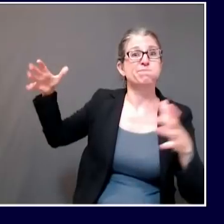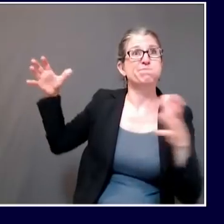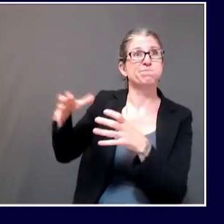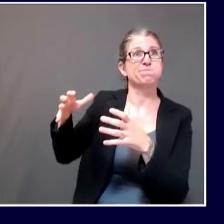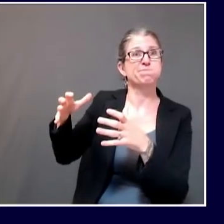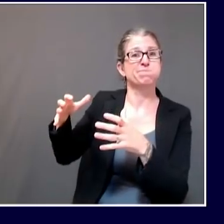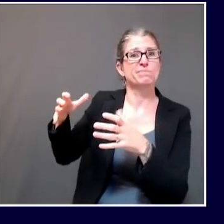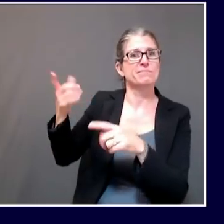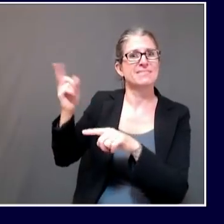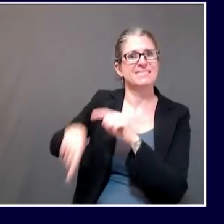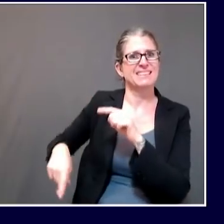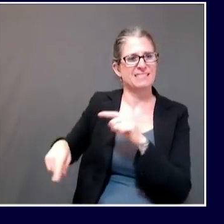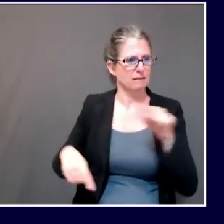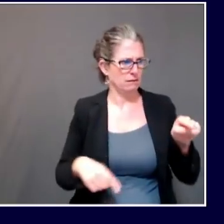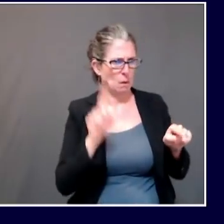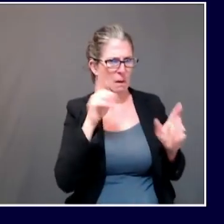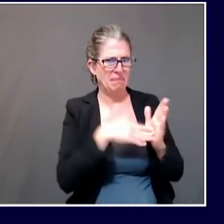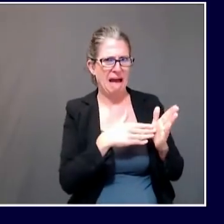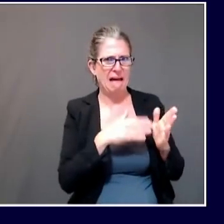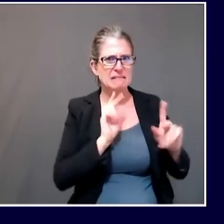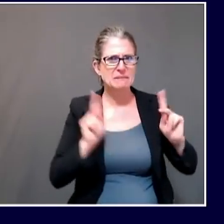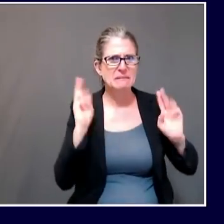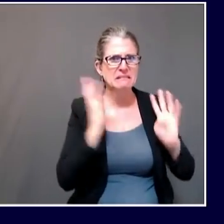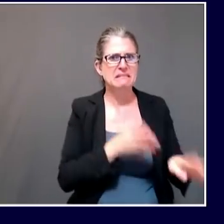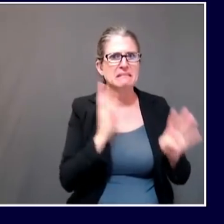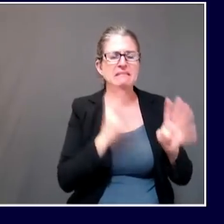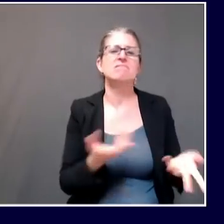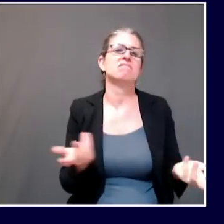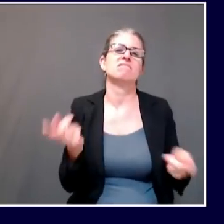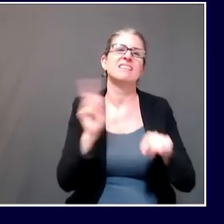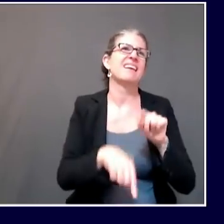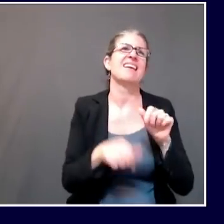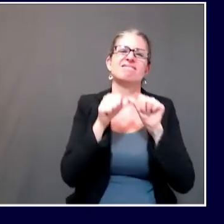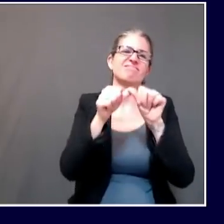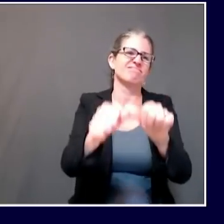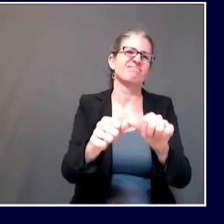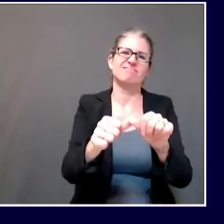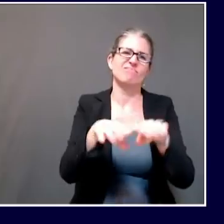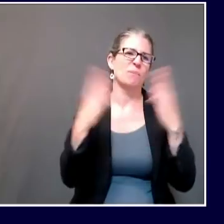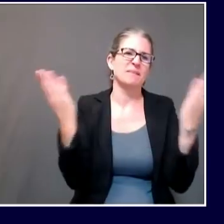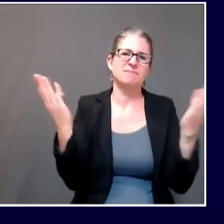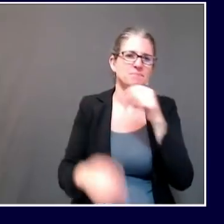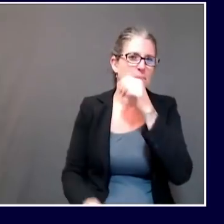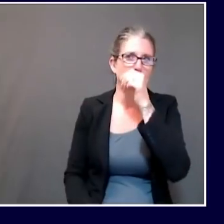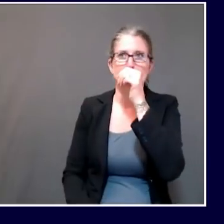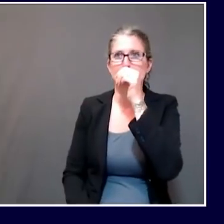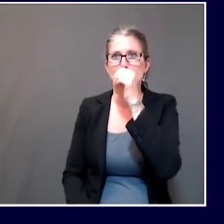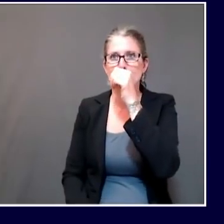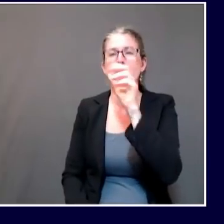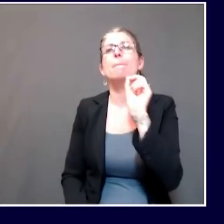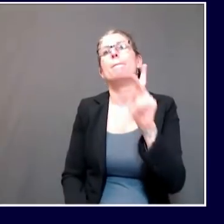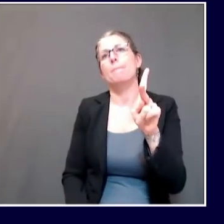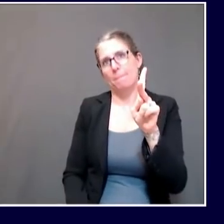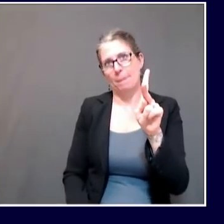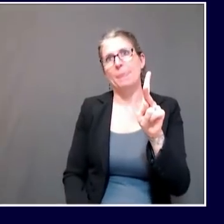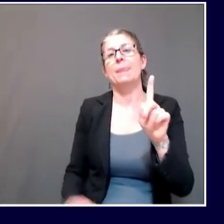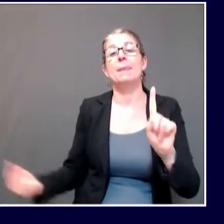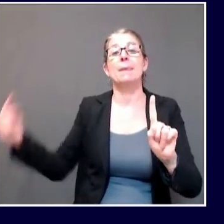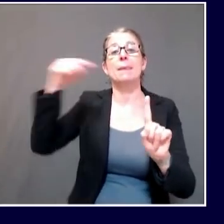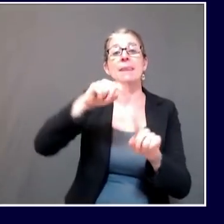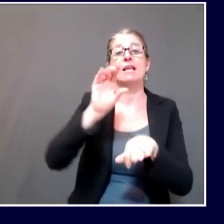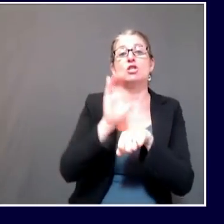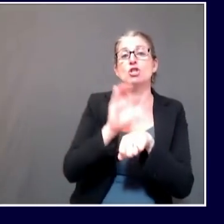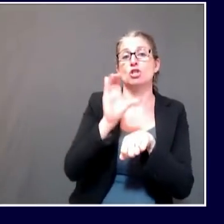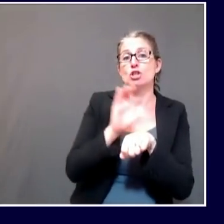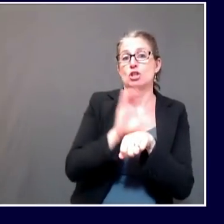And then Dr. Shah, going back to the Calvary Church for a second, we've heard from people living near the physical church worried